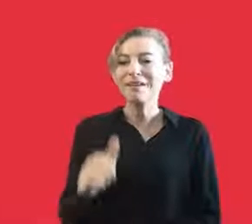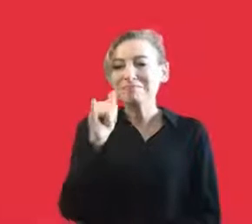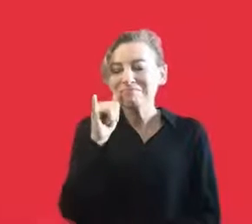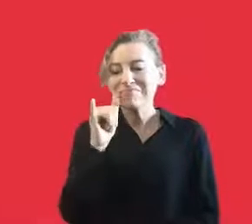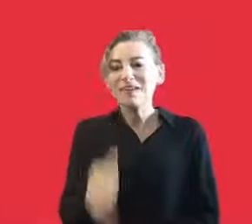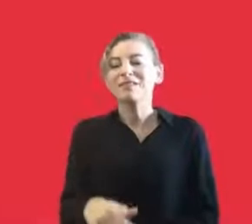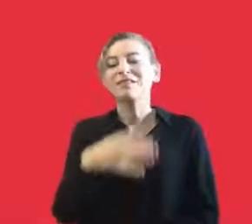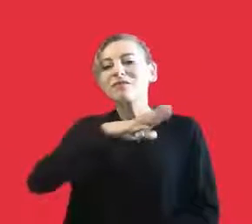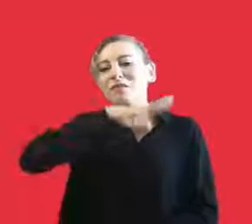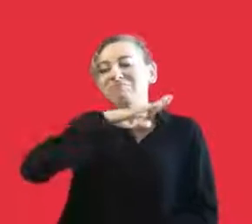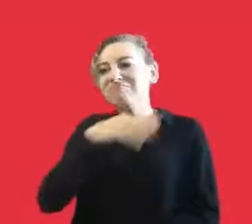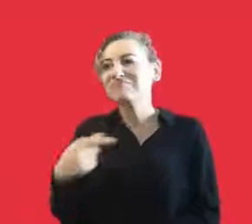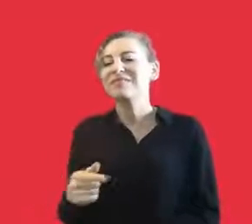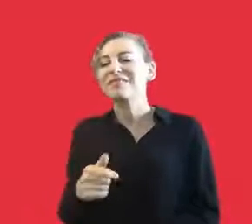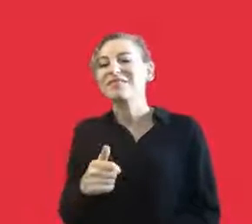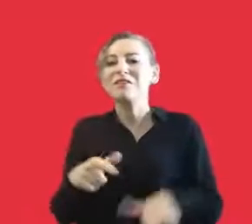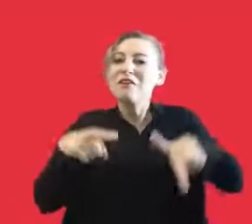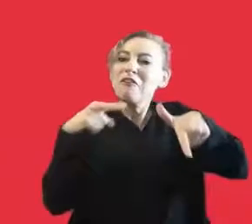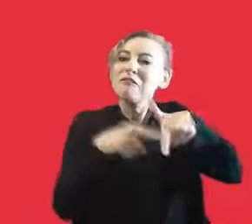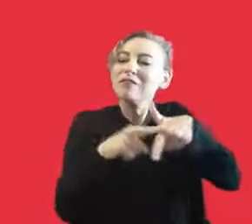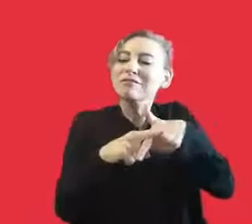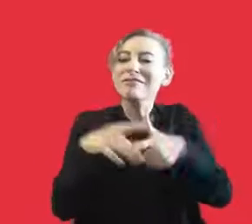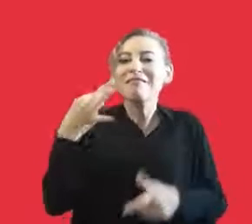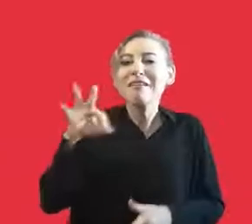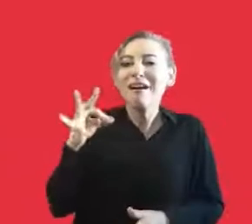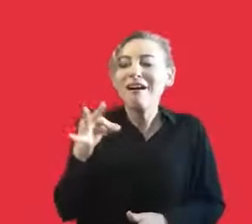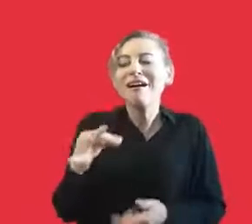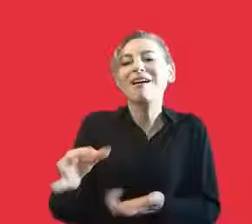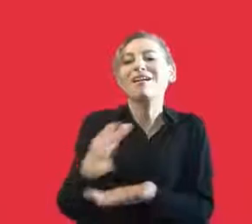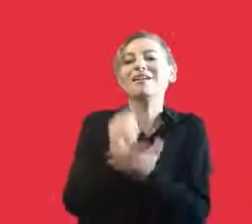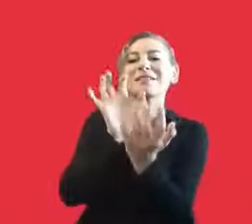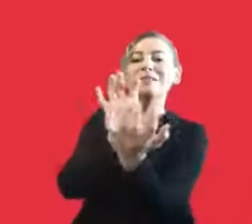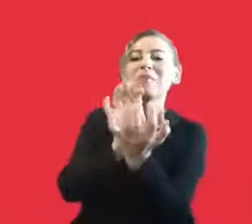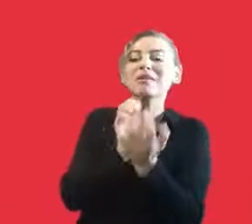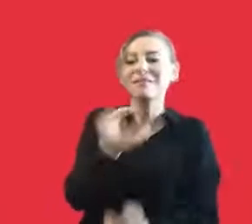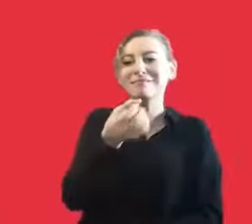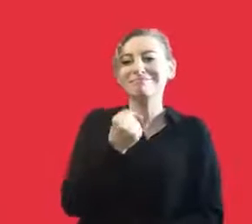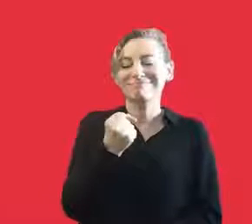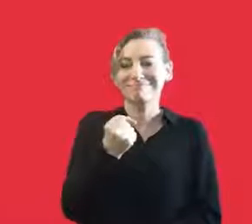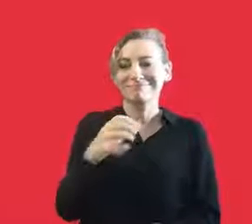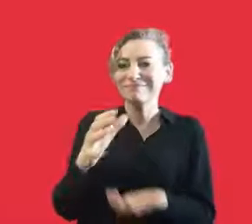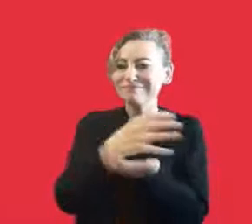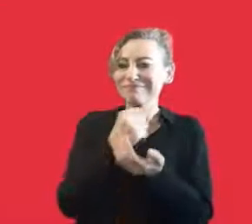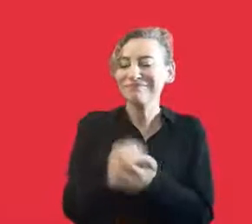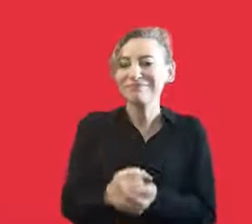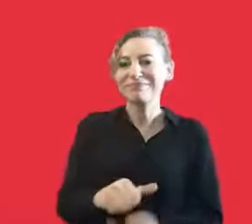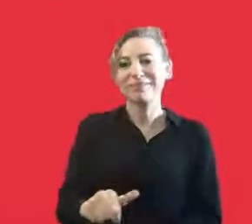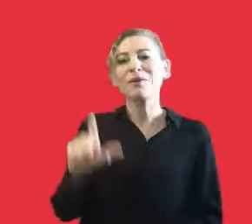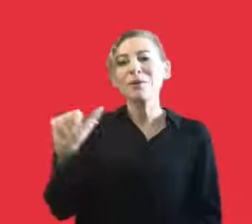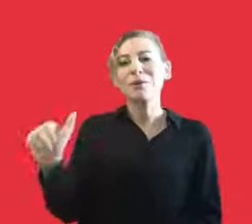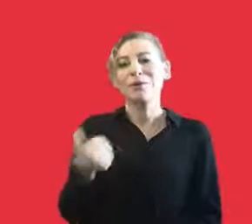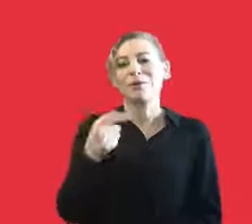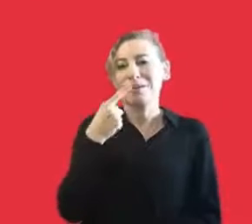2012, there were very important festivals in Hungary and Italy and we were rewarded six medals.